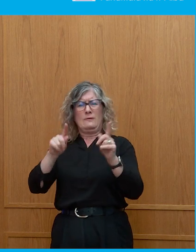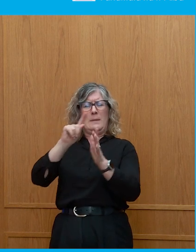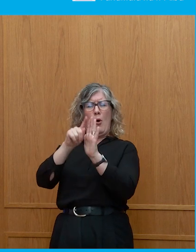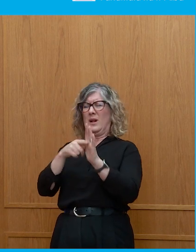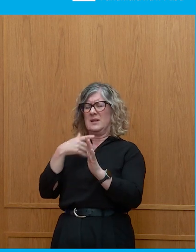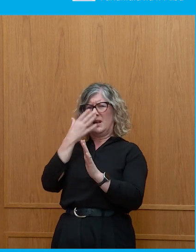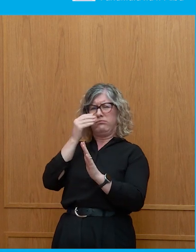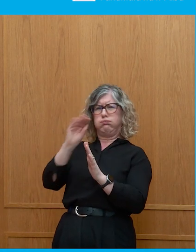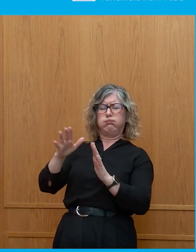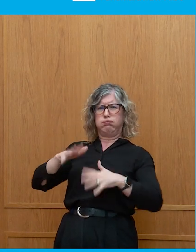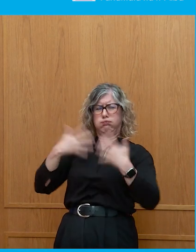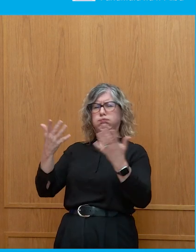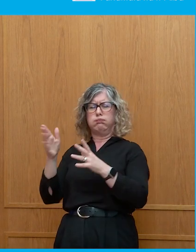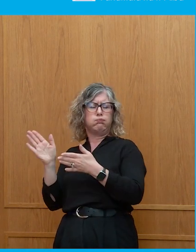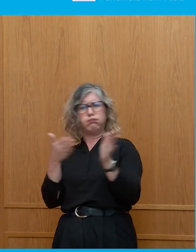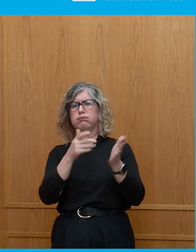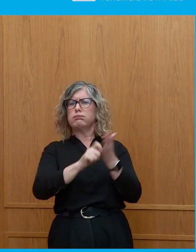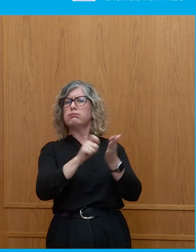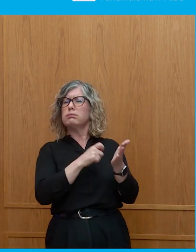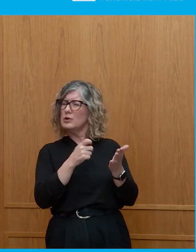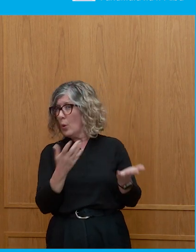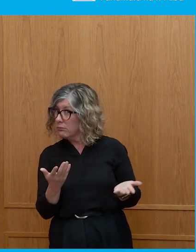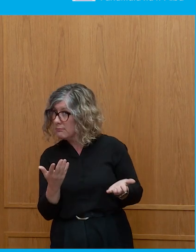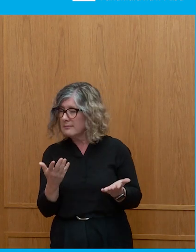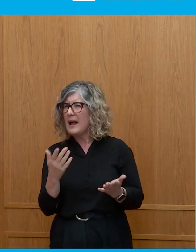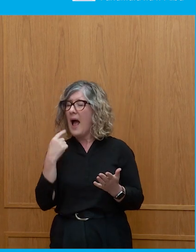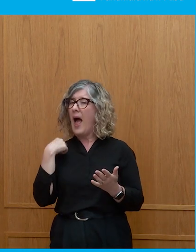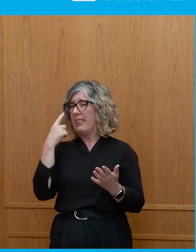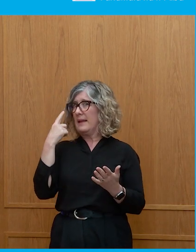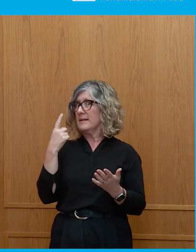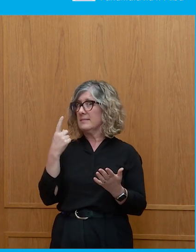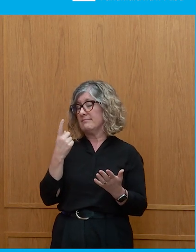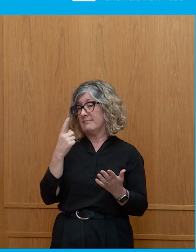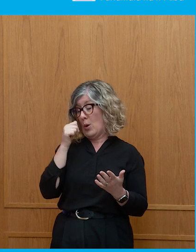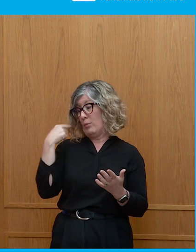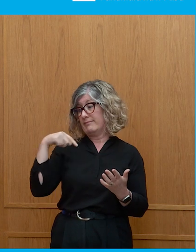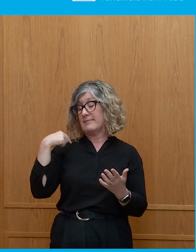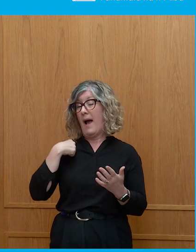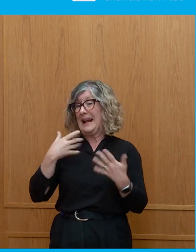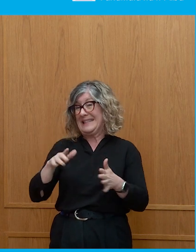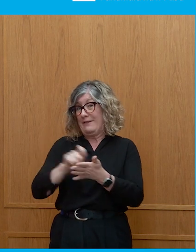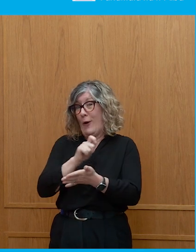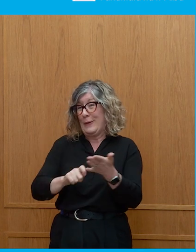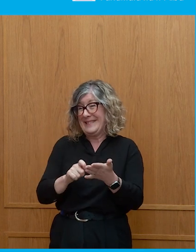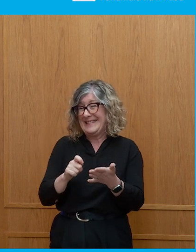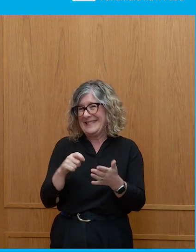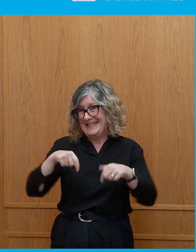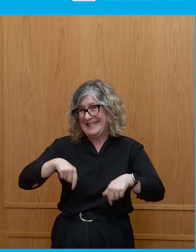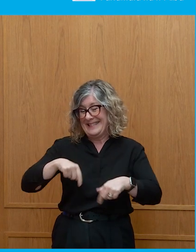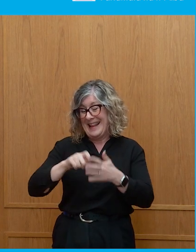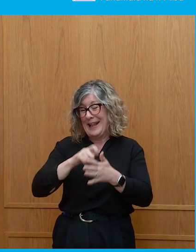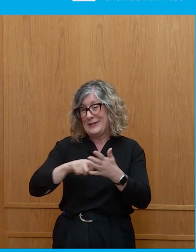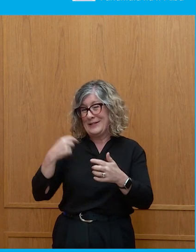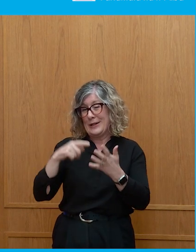who maybe struggle at every general election to be like, who do I vote for? I know I personally at this general election, I did vote, just in case you were worried about that,